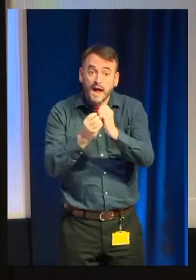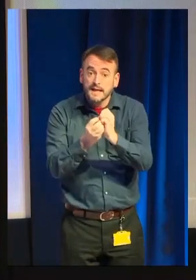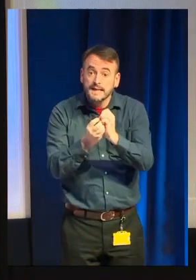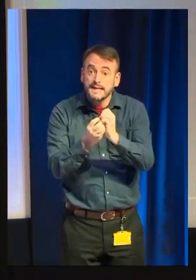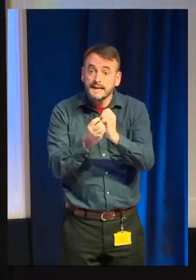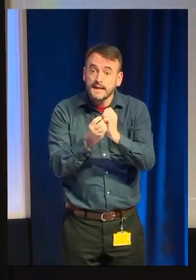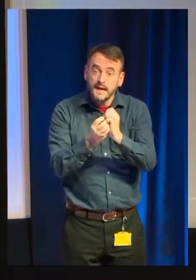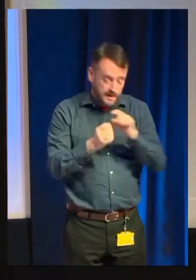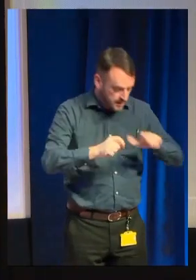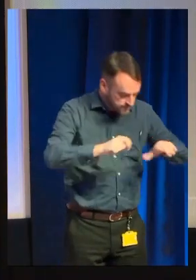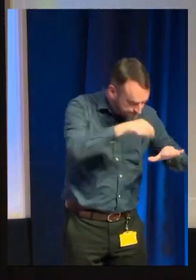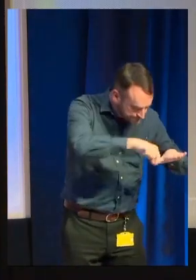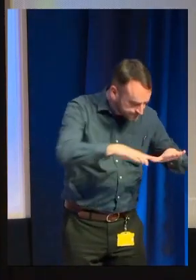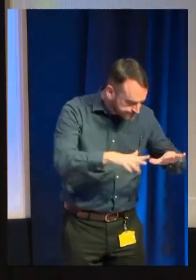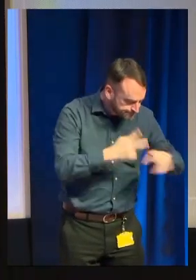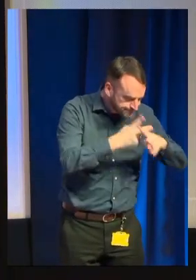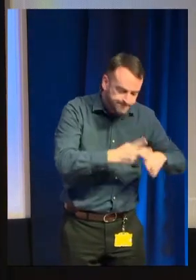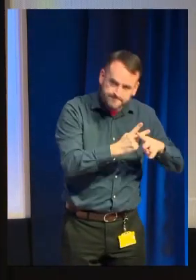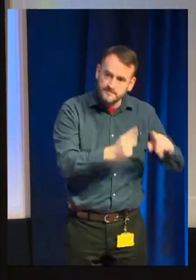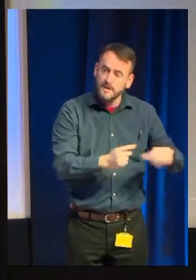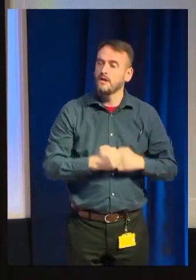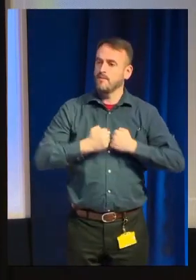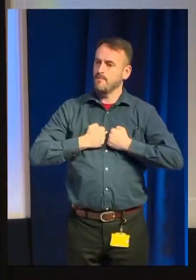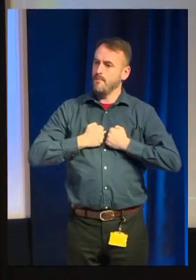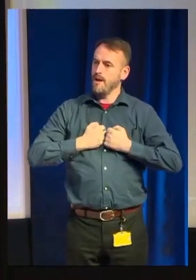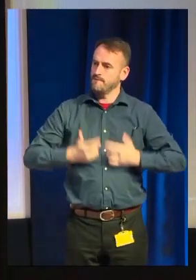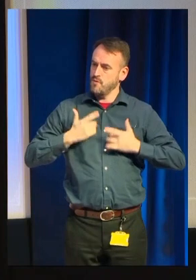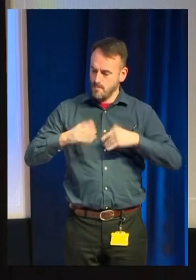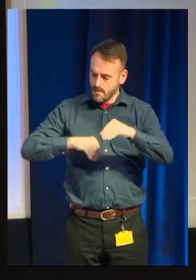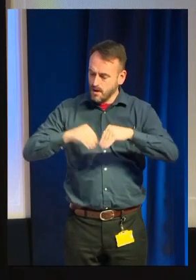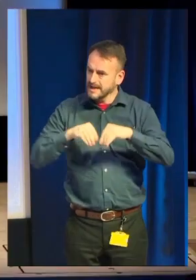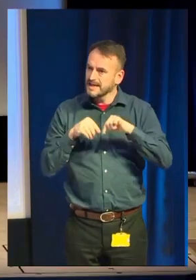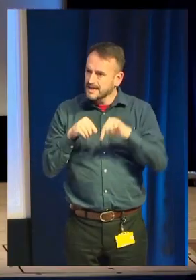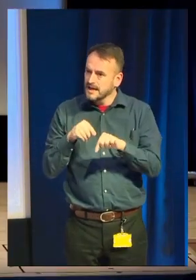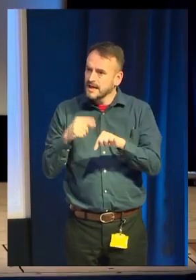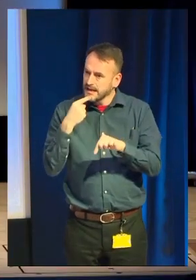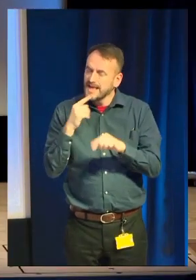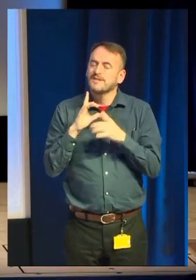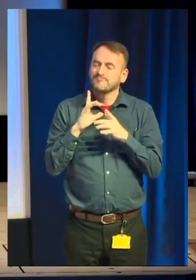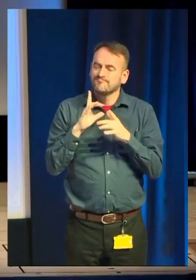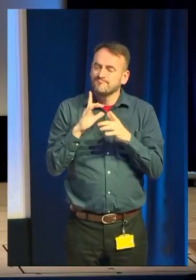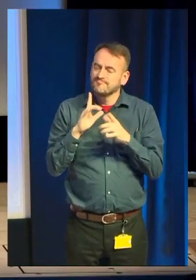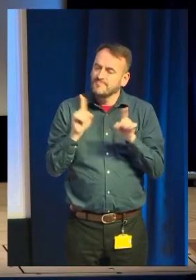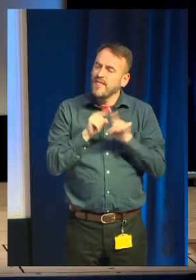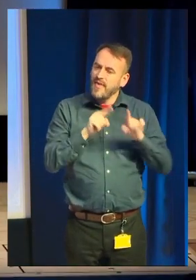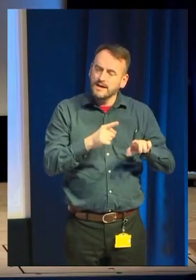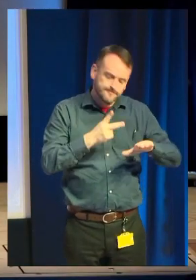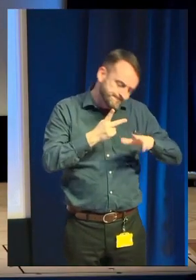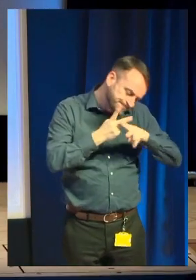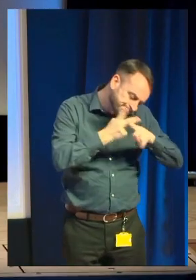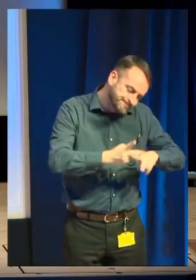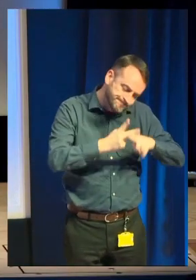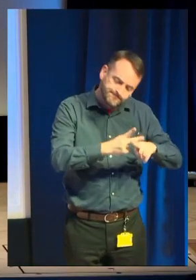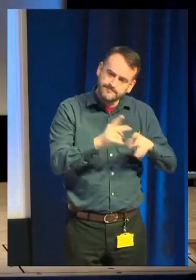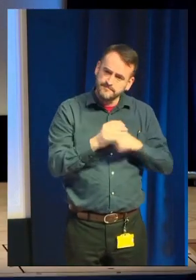And my approach to marketing on a small scale is about cultivation. Because as they say, the